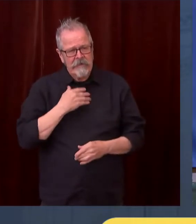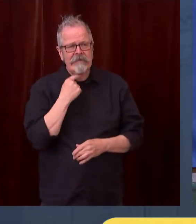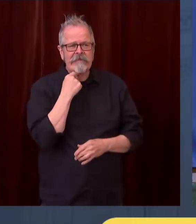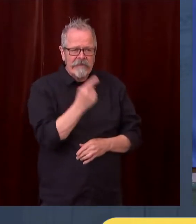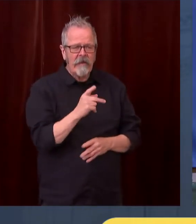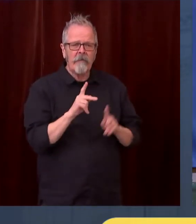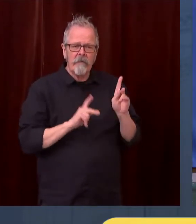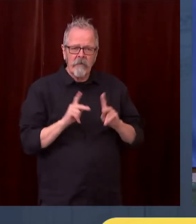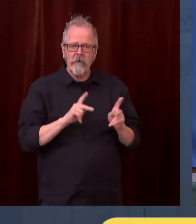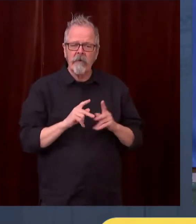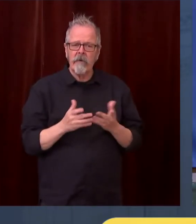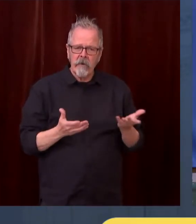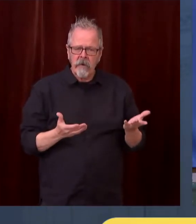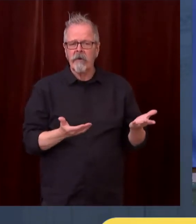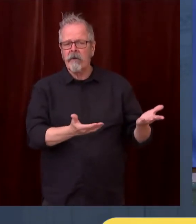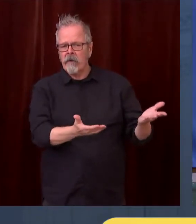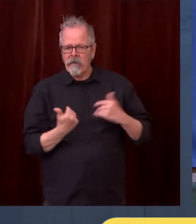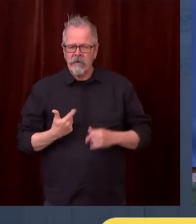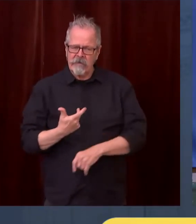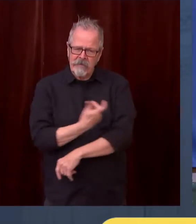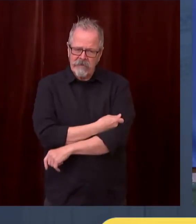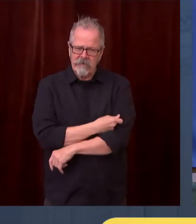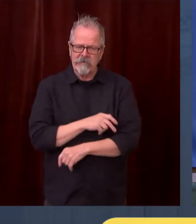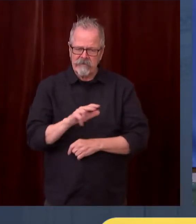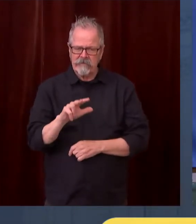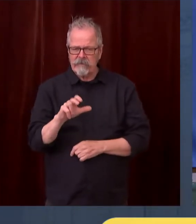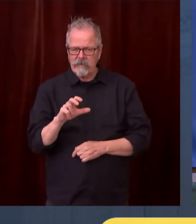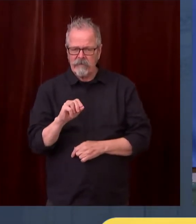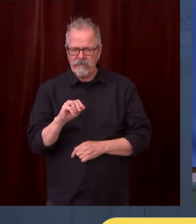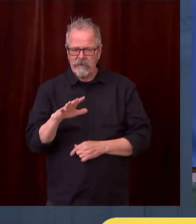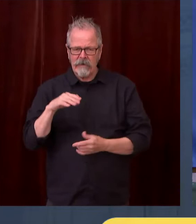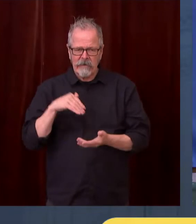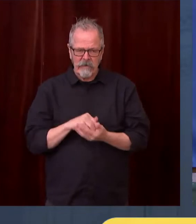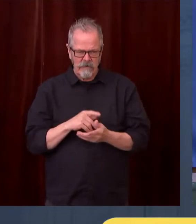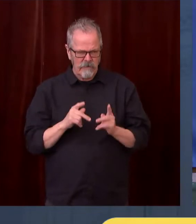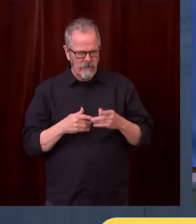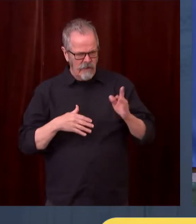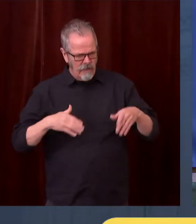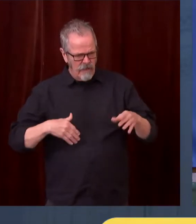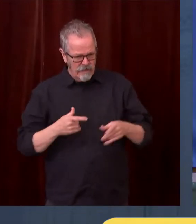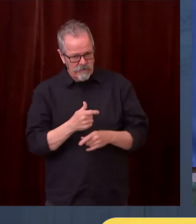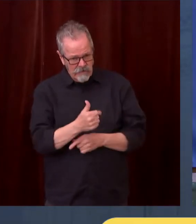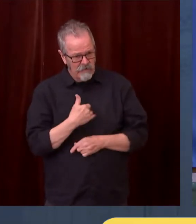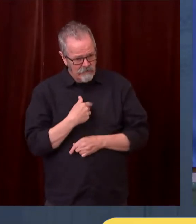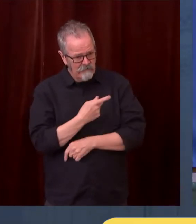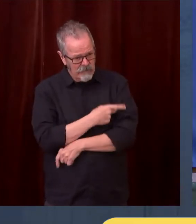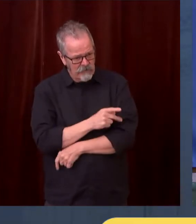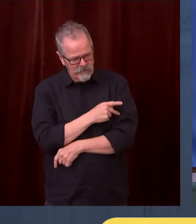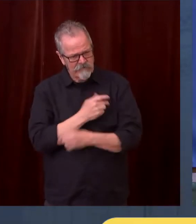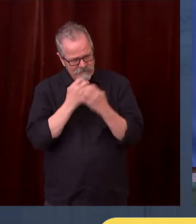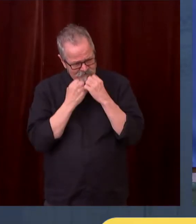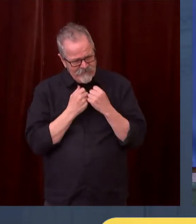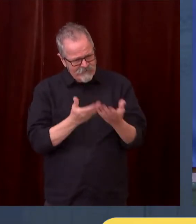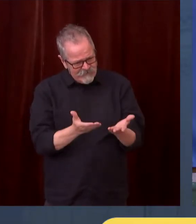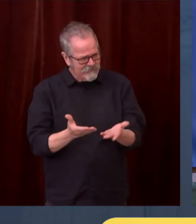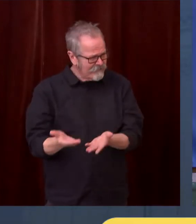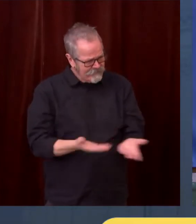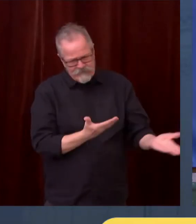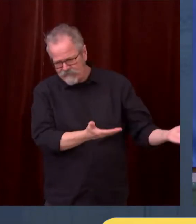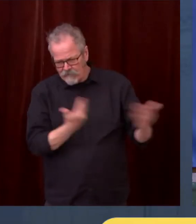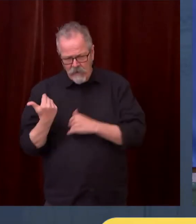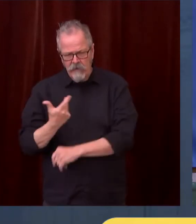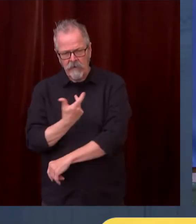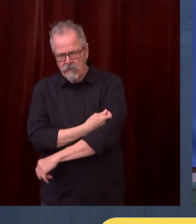doc, to let my patients all know that we really want you to get vaccinated. And I believe that's going to bear fruit because people